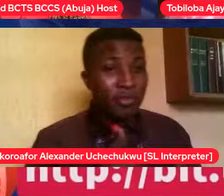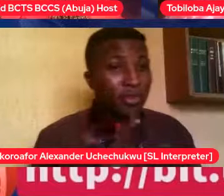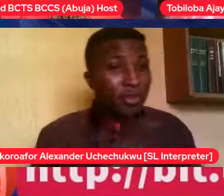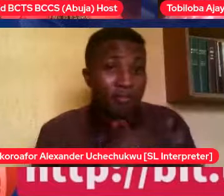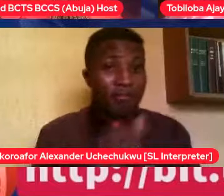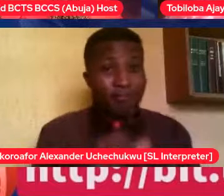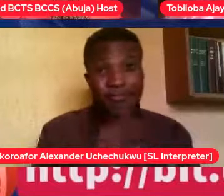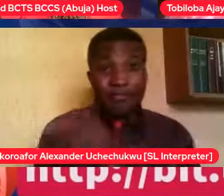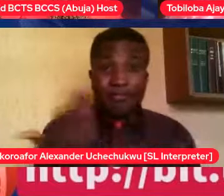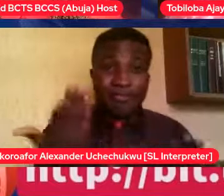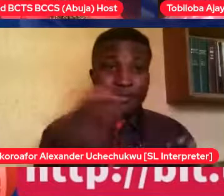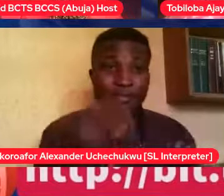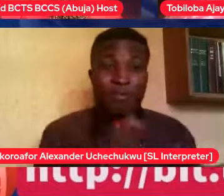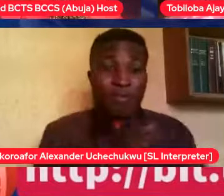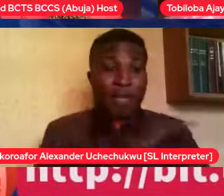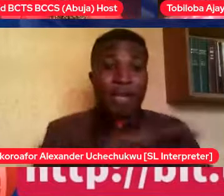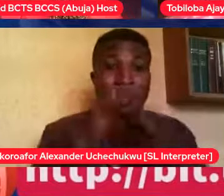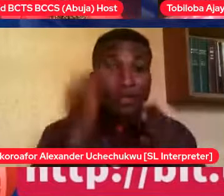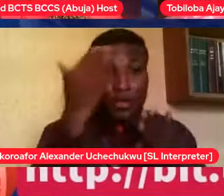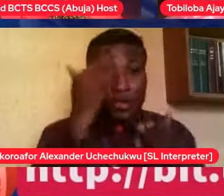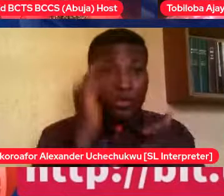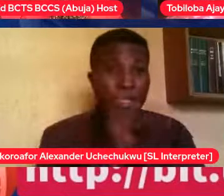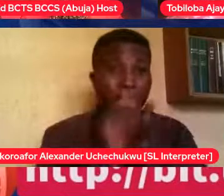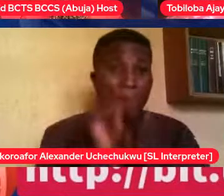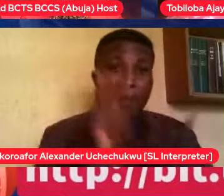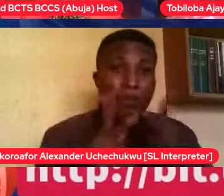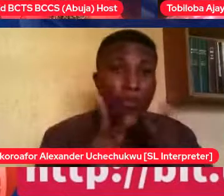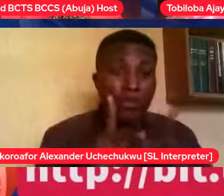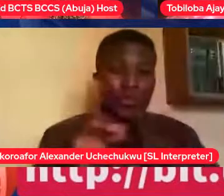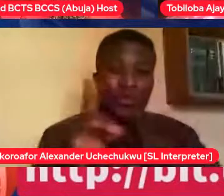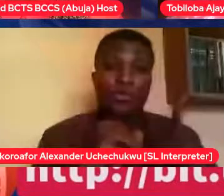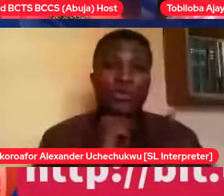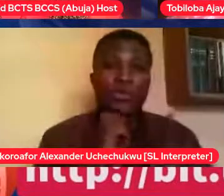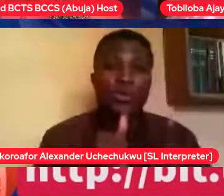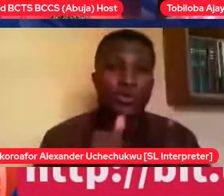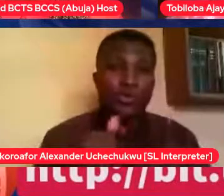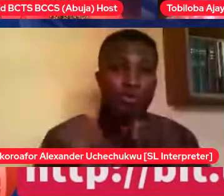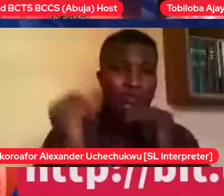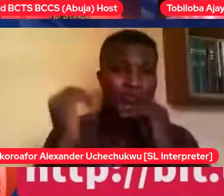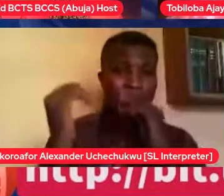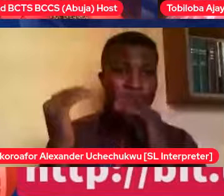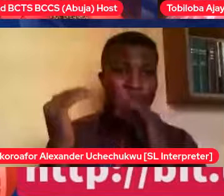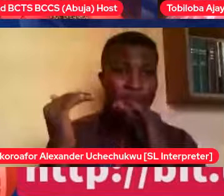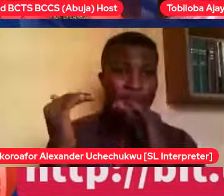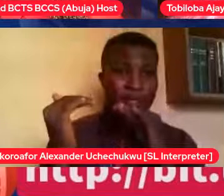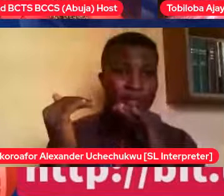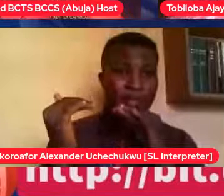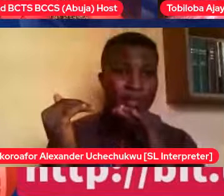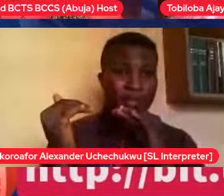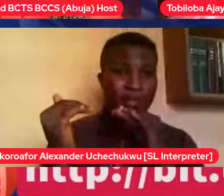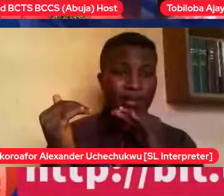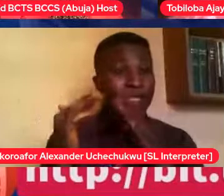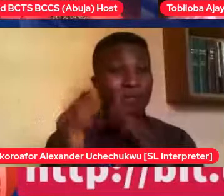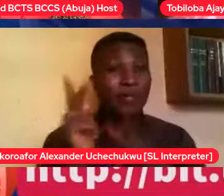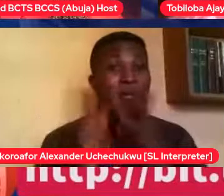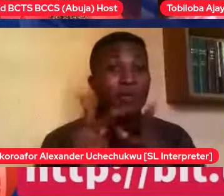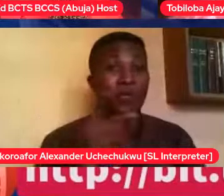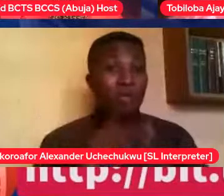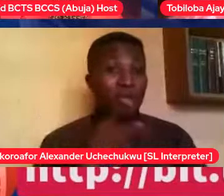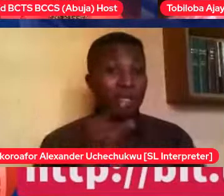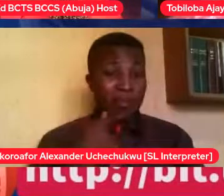people like me to be in relationships until I was